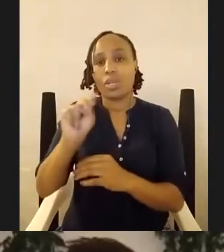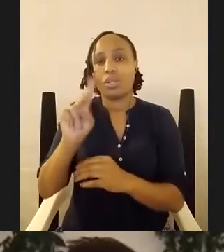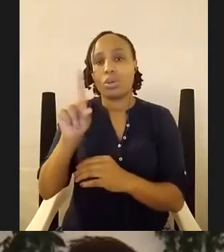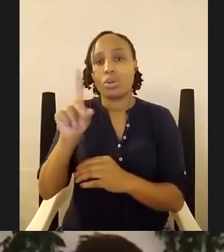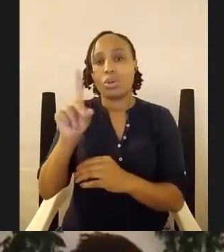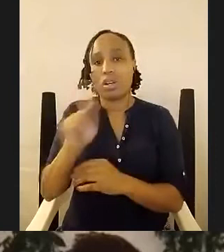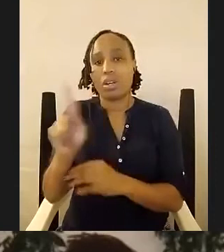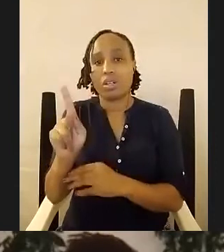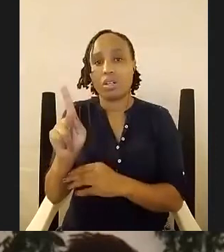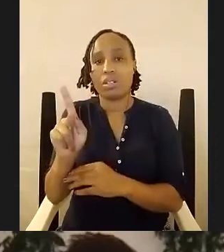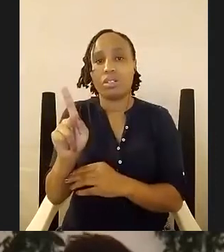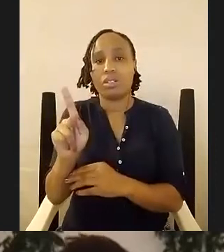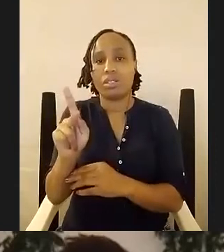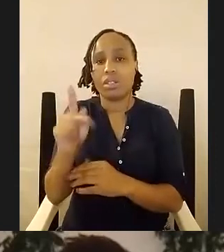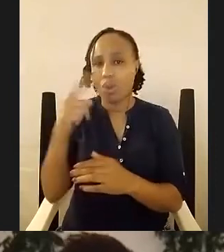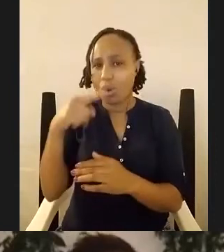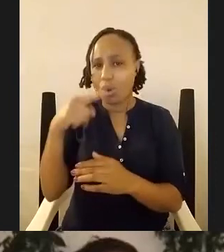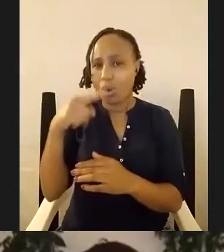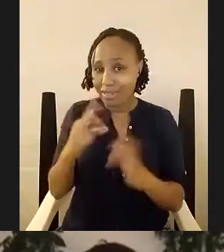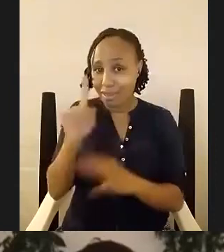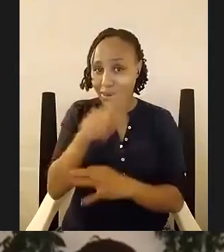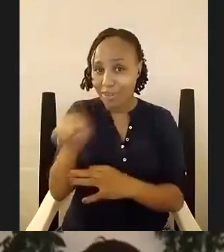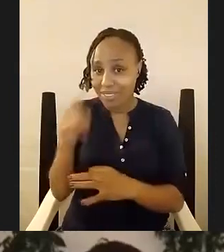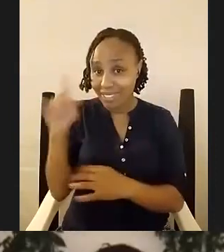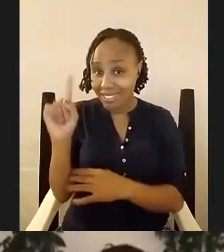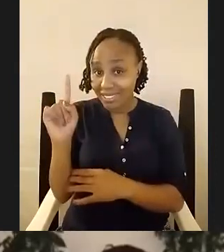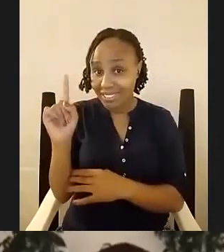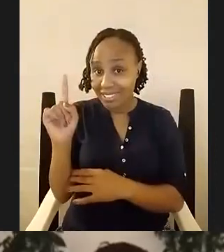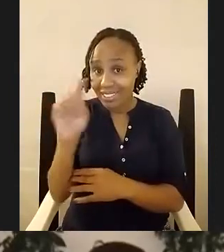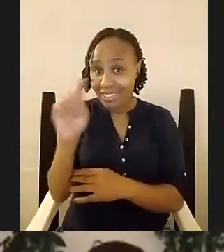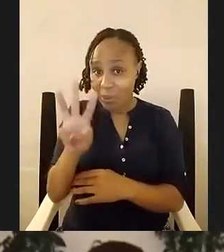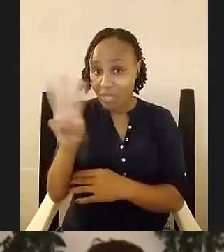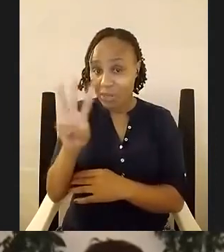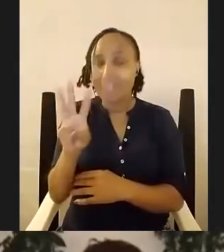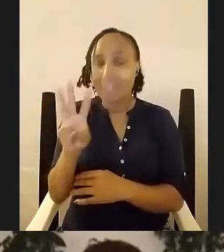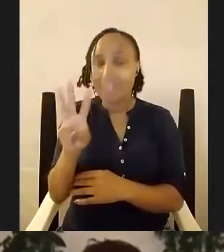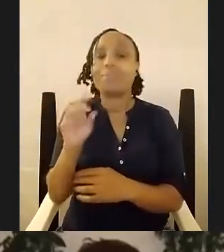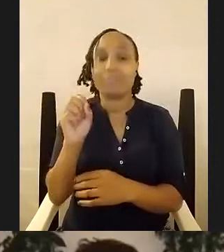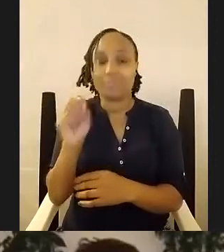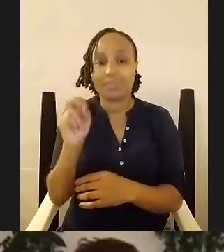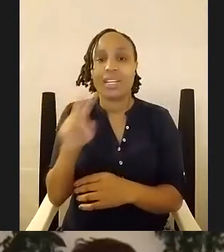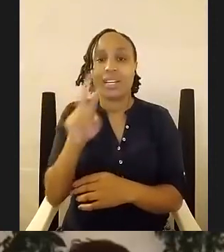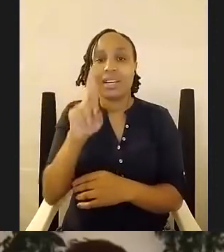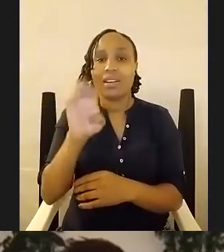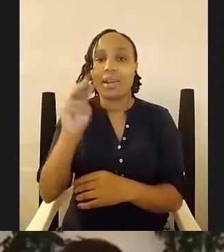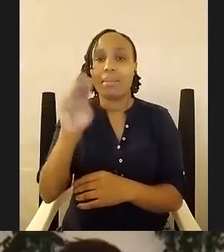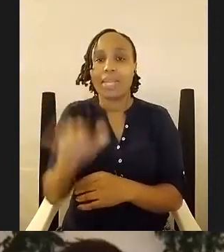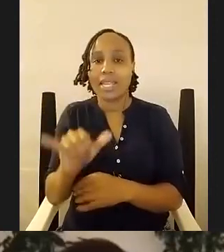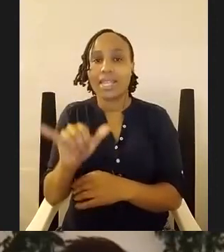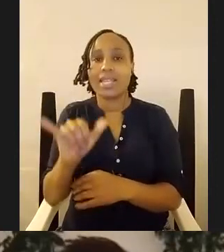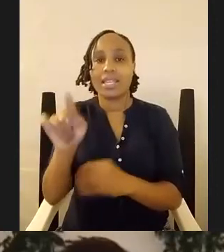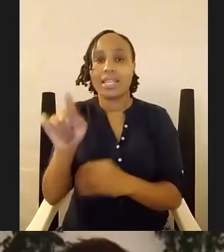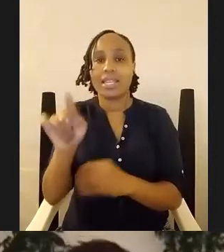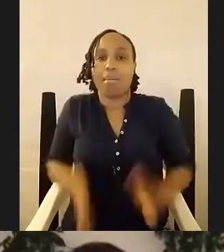me if i'm wrong is remy no no it is yeah yeah yes fantastic remy is a rwandan born namibian writer and